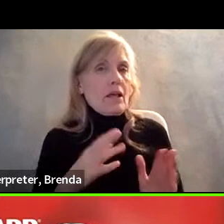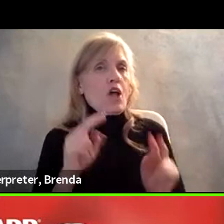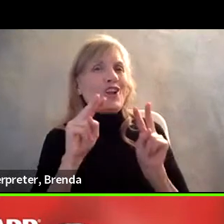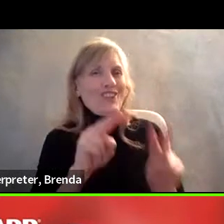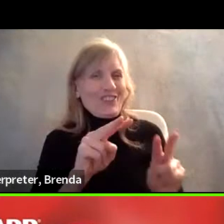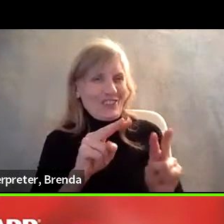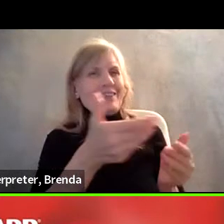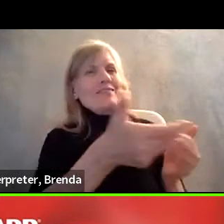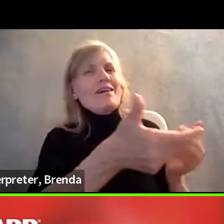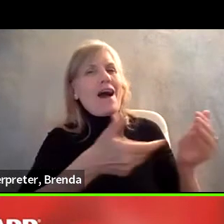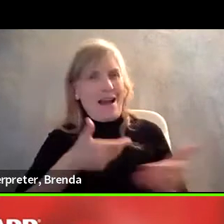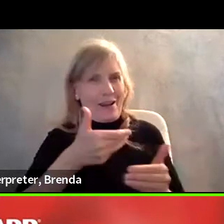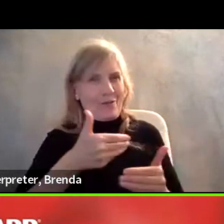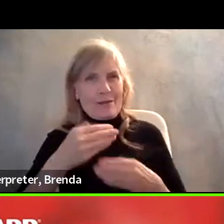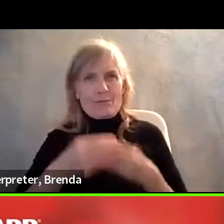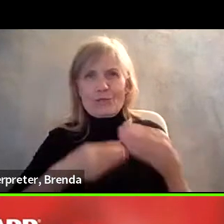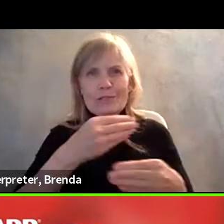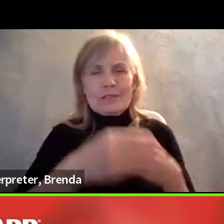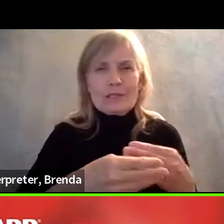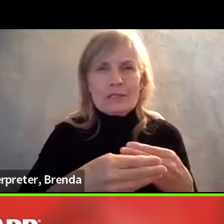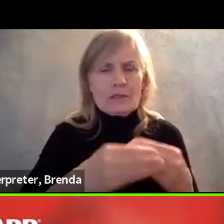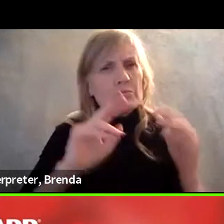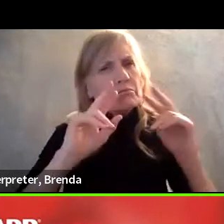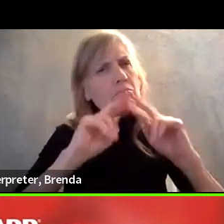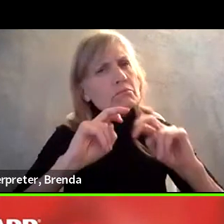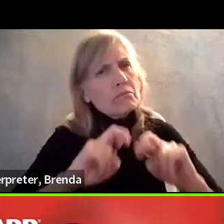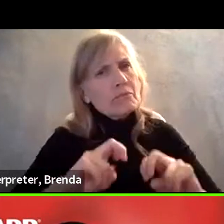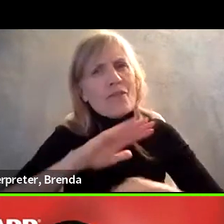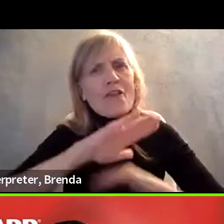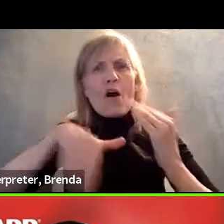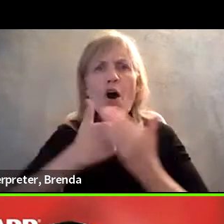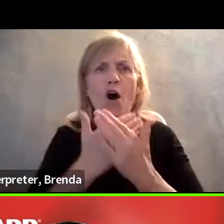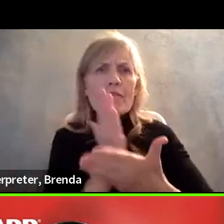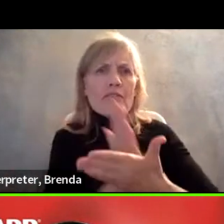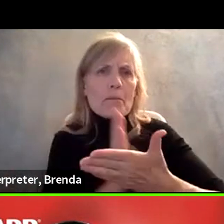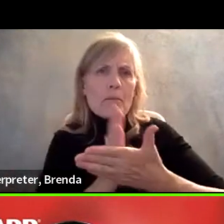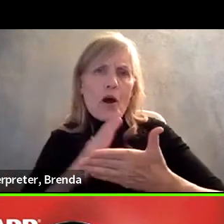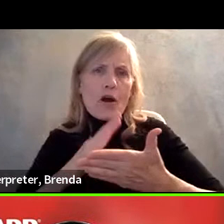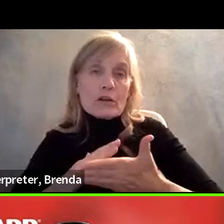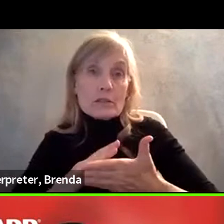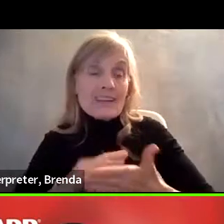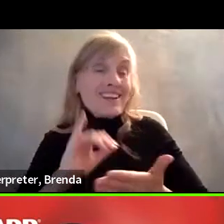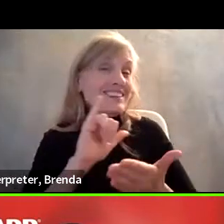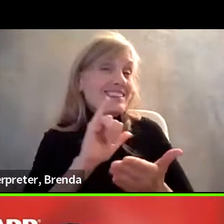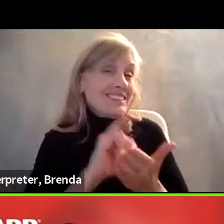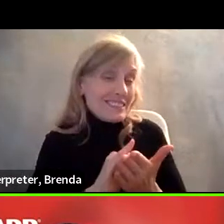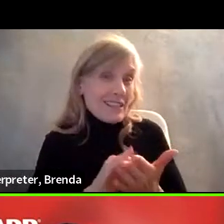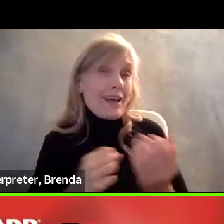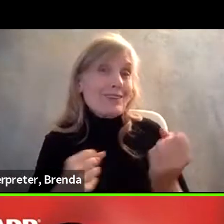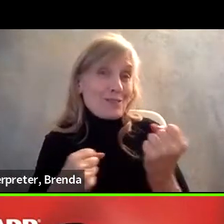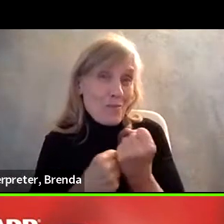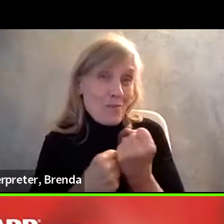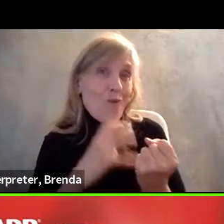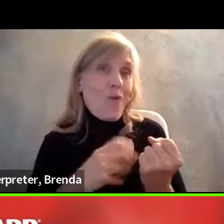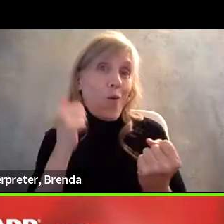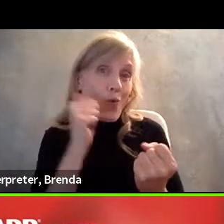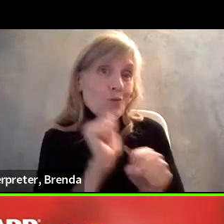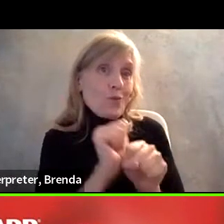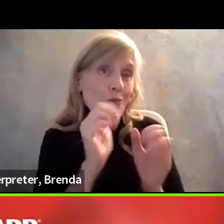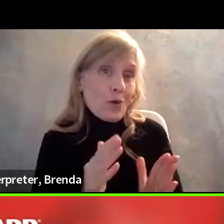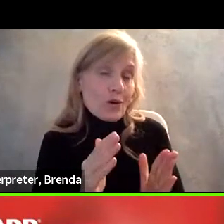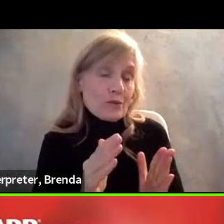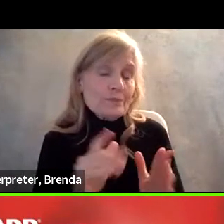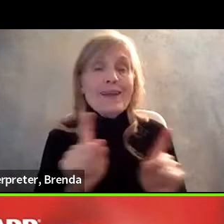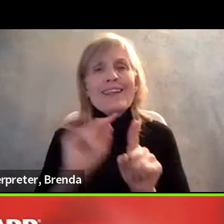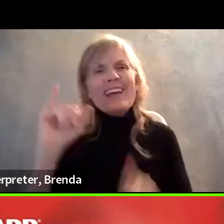hiring process. Look at all the elements, um, in it. So is it an age inclusive process? For example, look at your job descriptions.